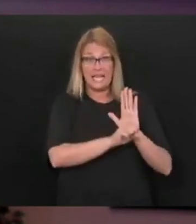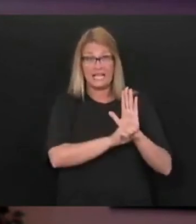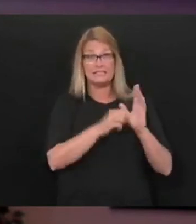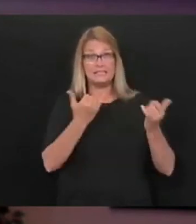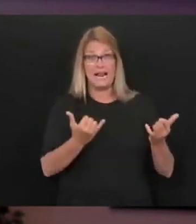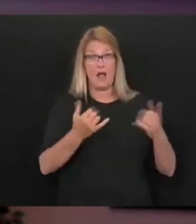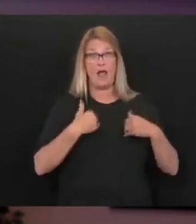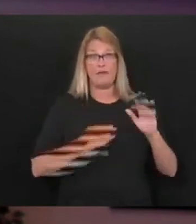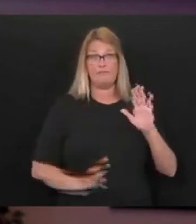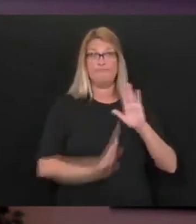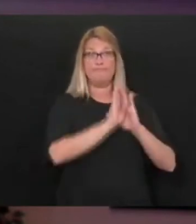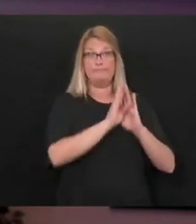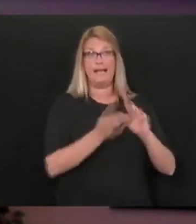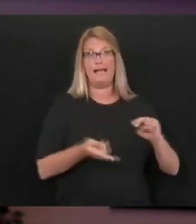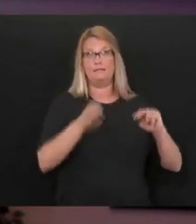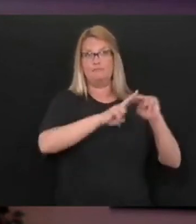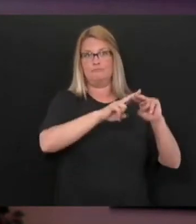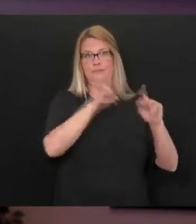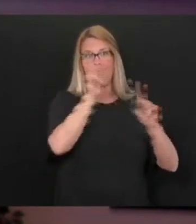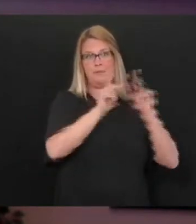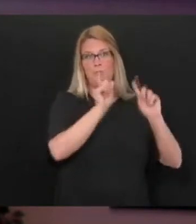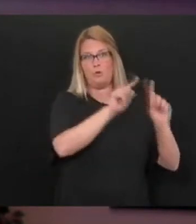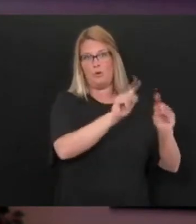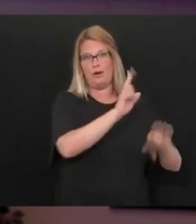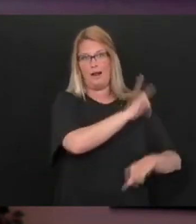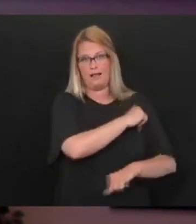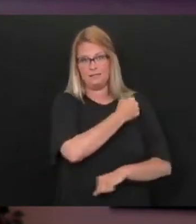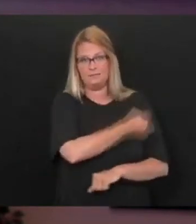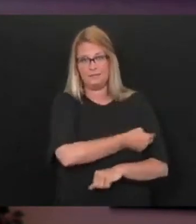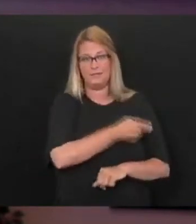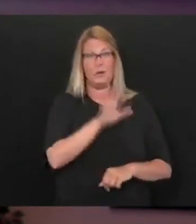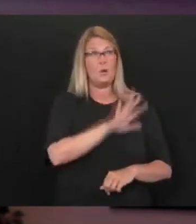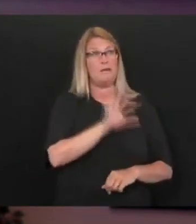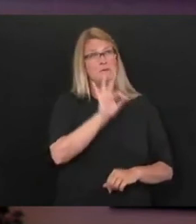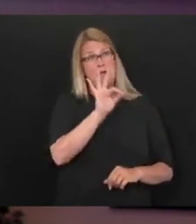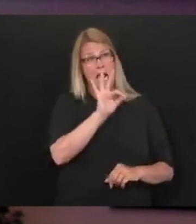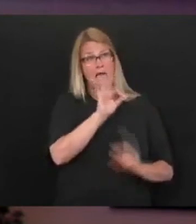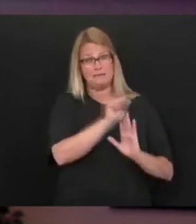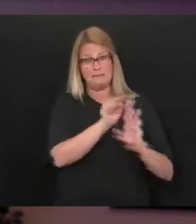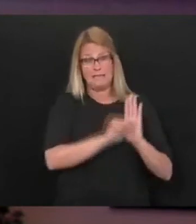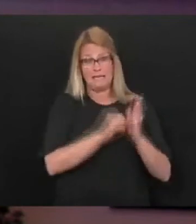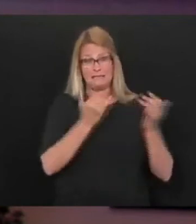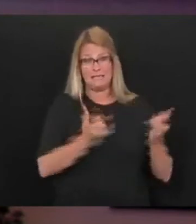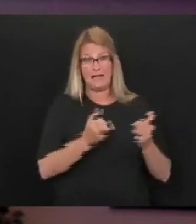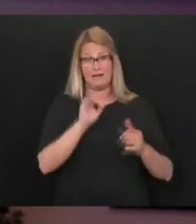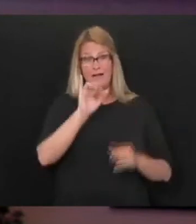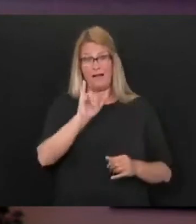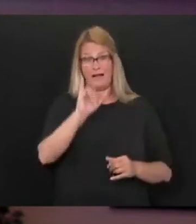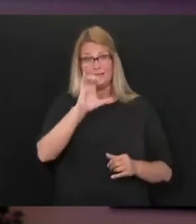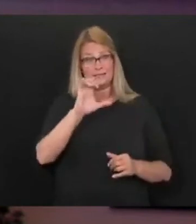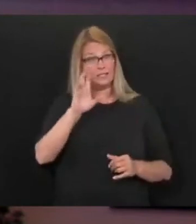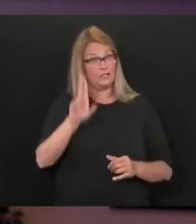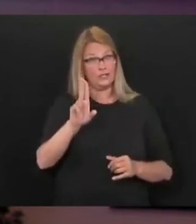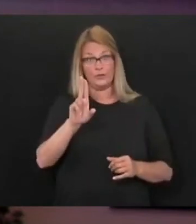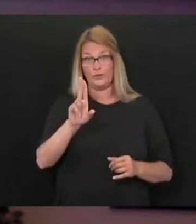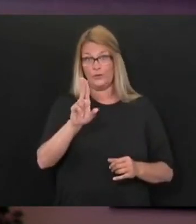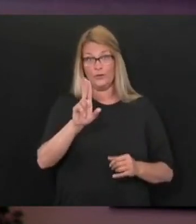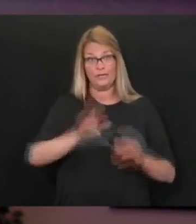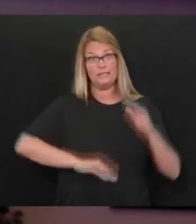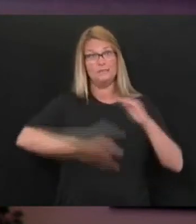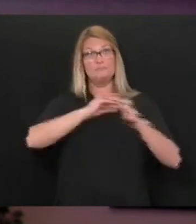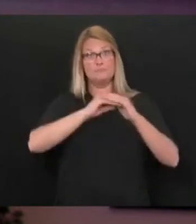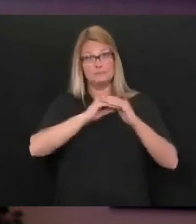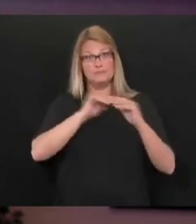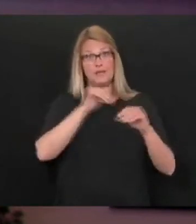seeing increases in hospitalizations, which is about nine of those states, and ICU hospitalizations. And